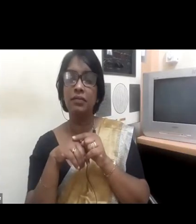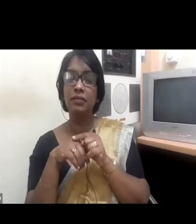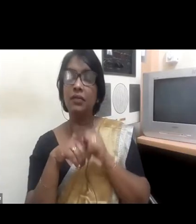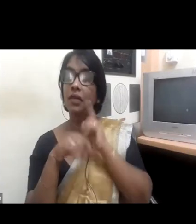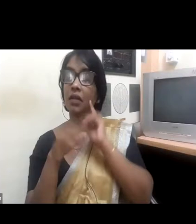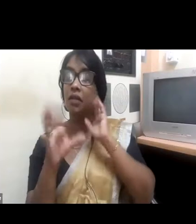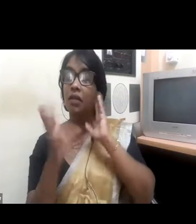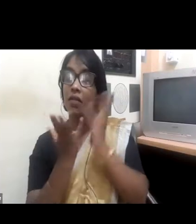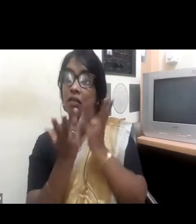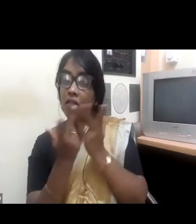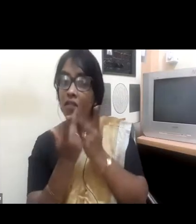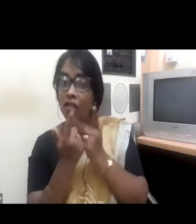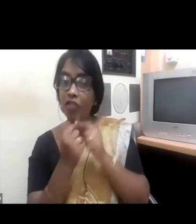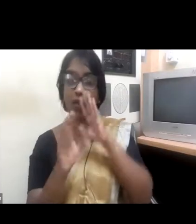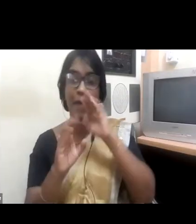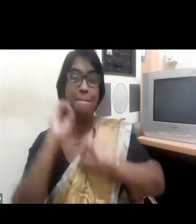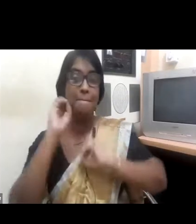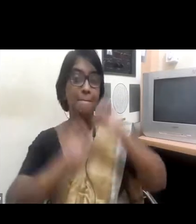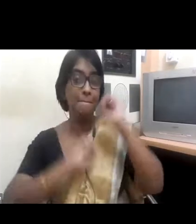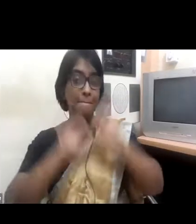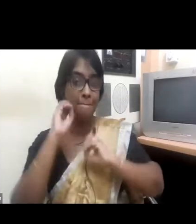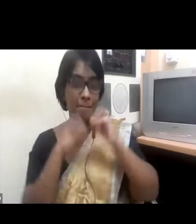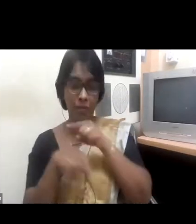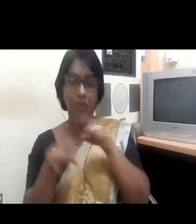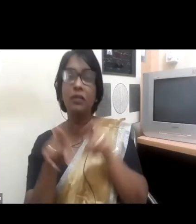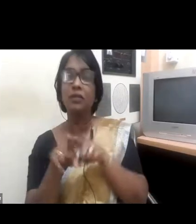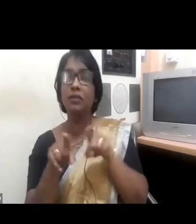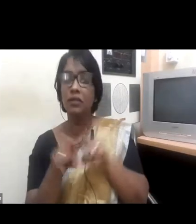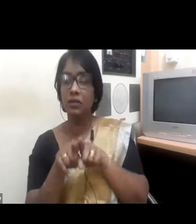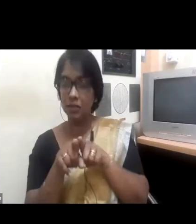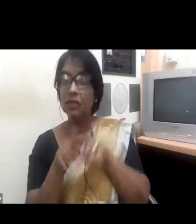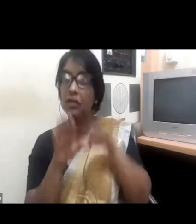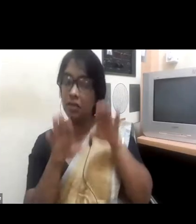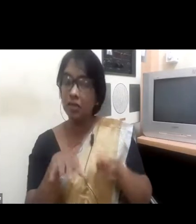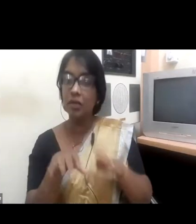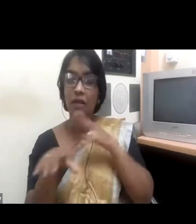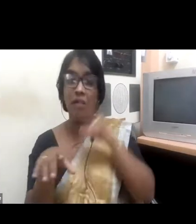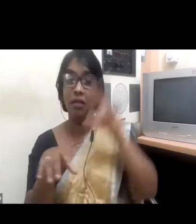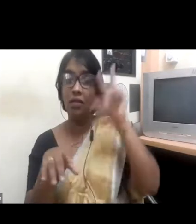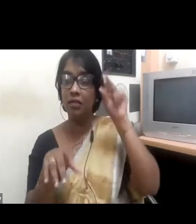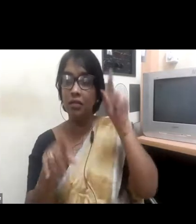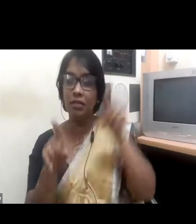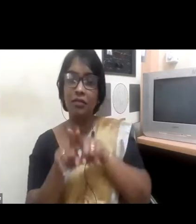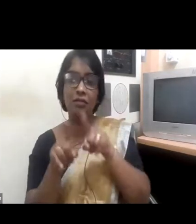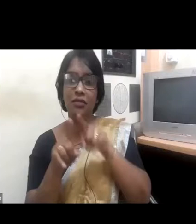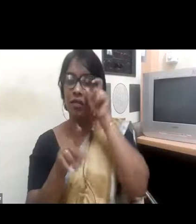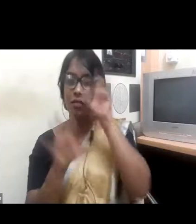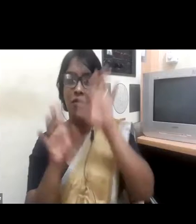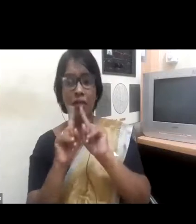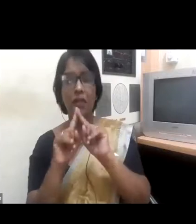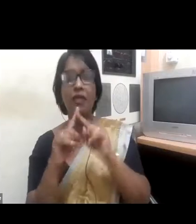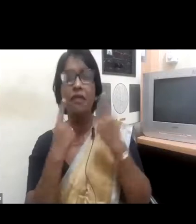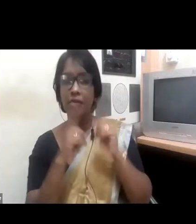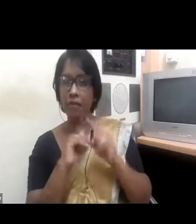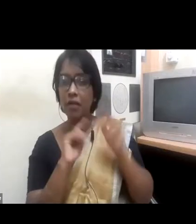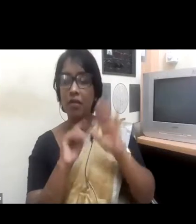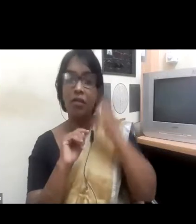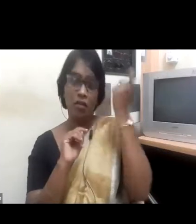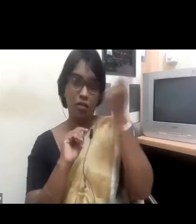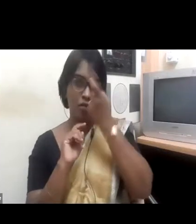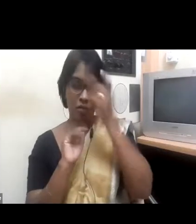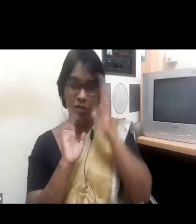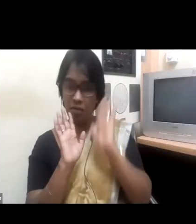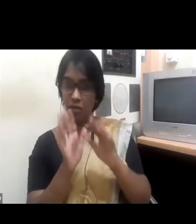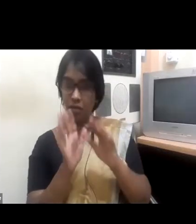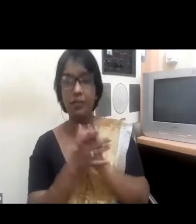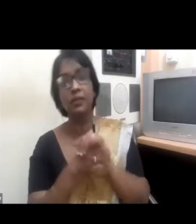Many of the leaders have a KPP to have a diversity percentage as part of the team. I think what's very